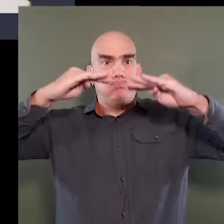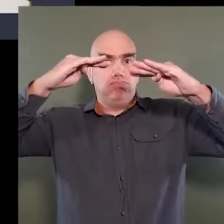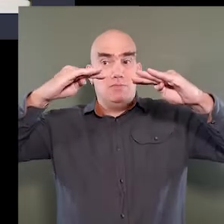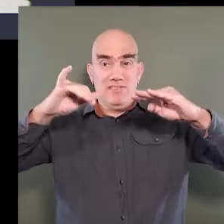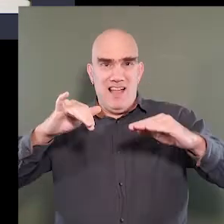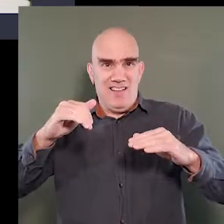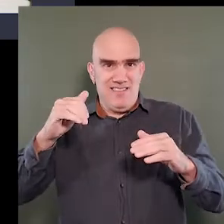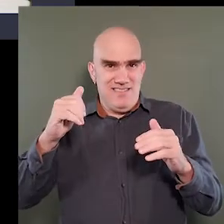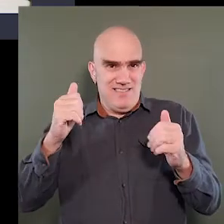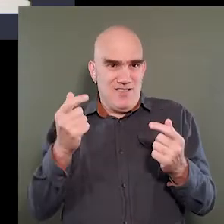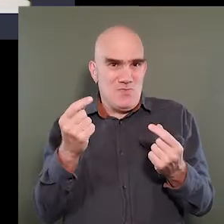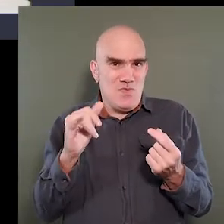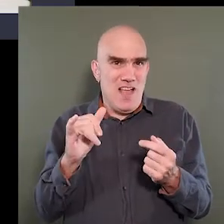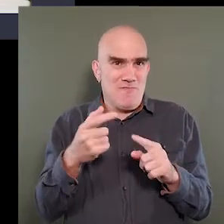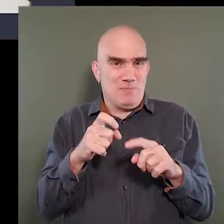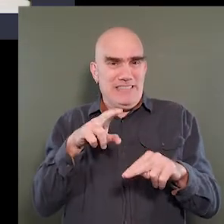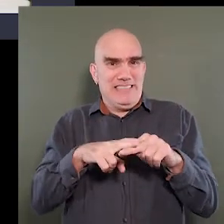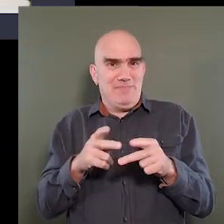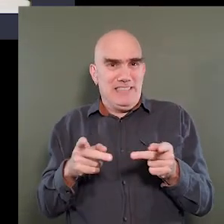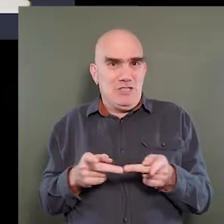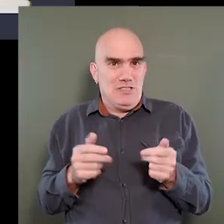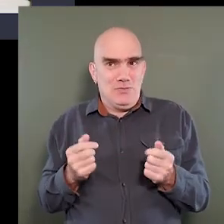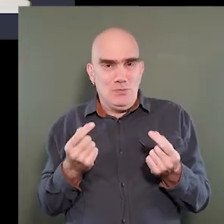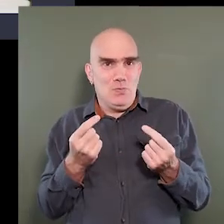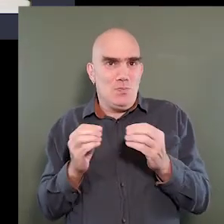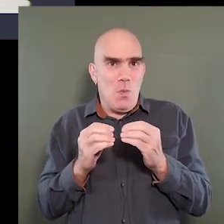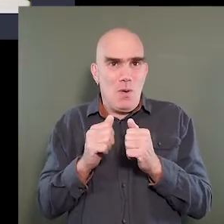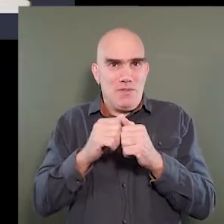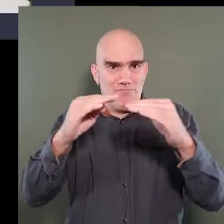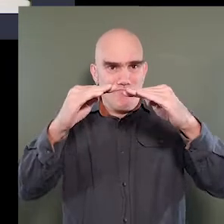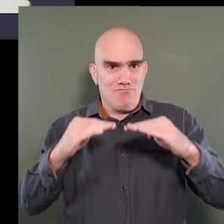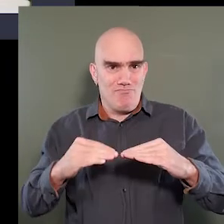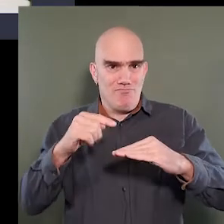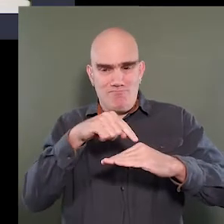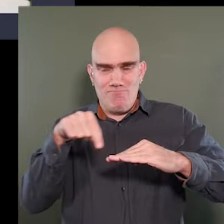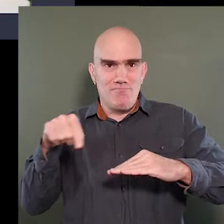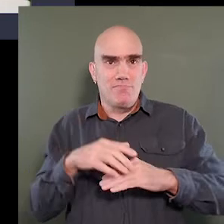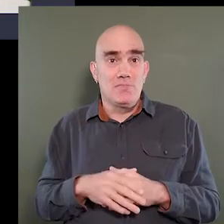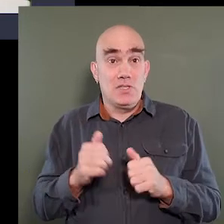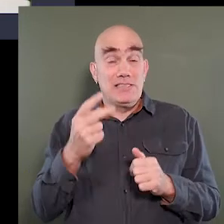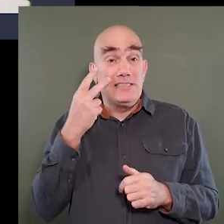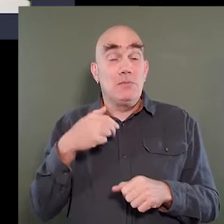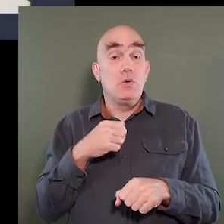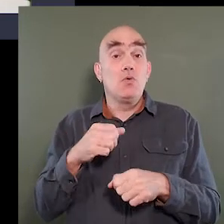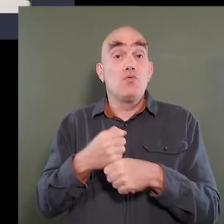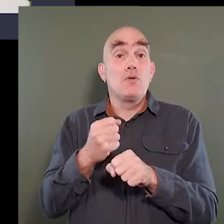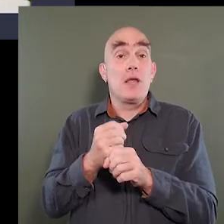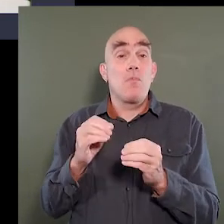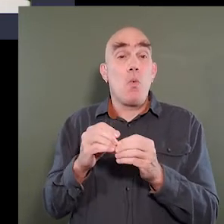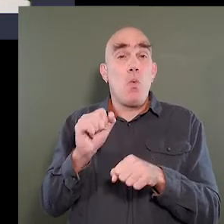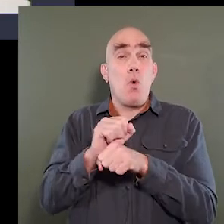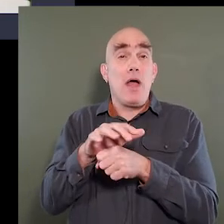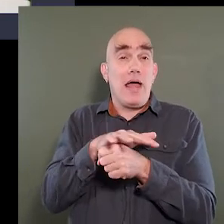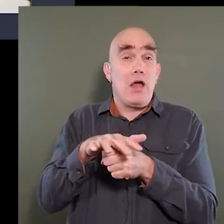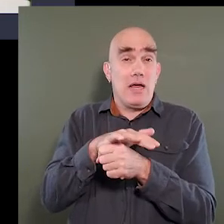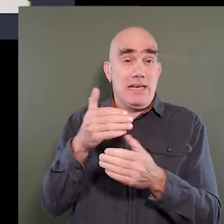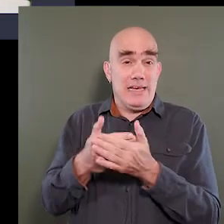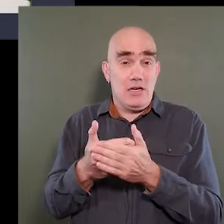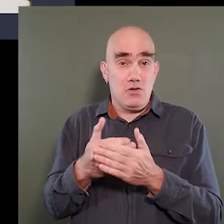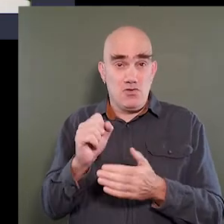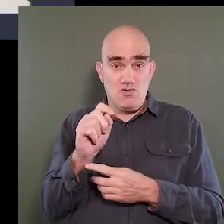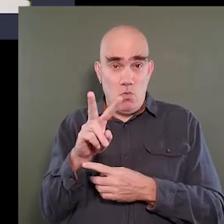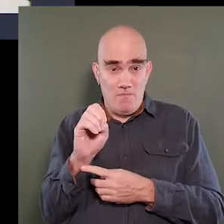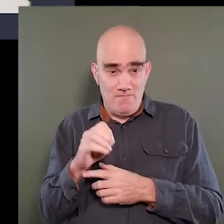can all be done and achieved from a seated position. You can see that we've created work areas next to the stove.